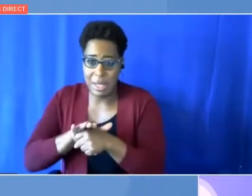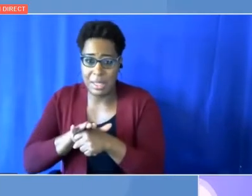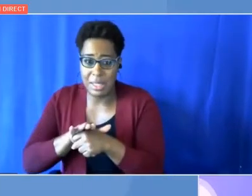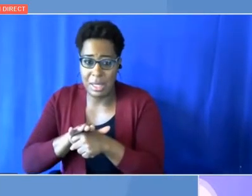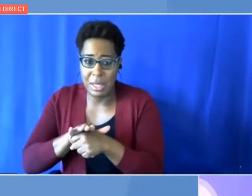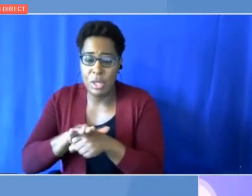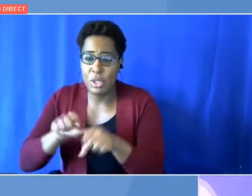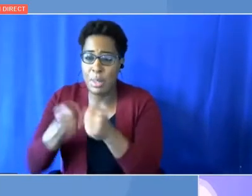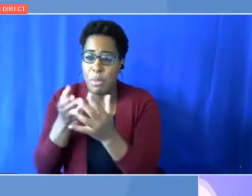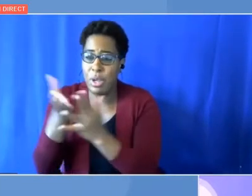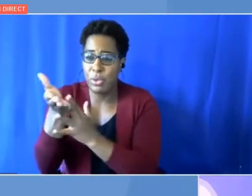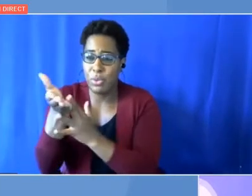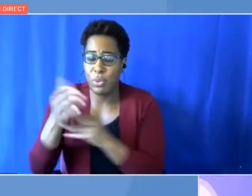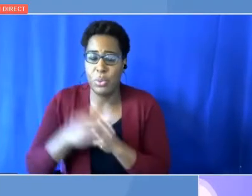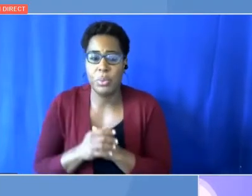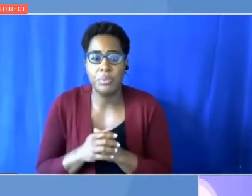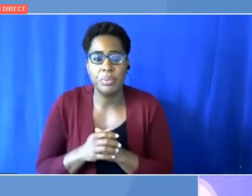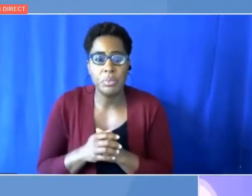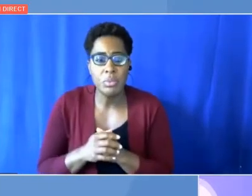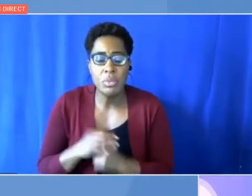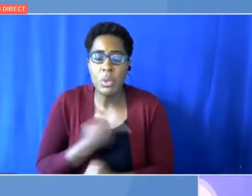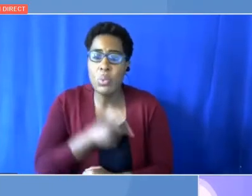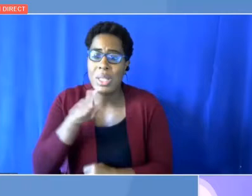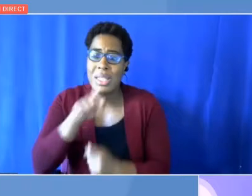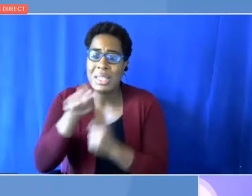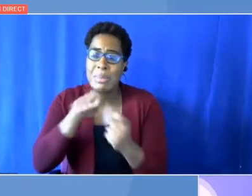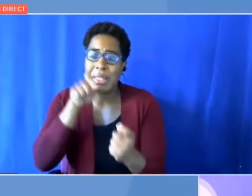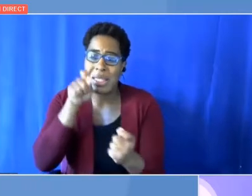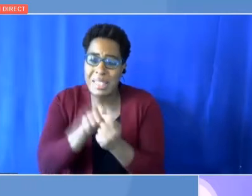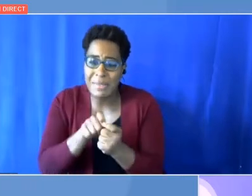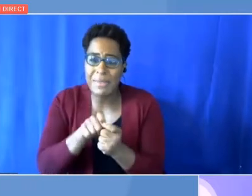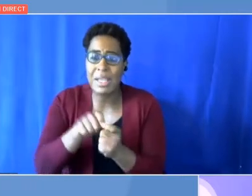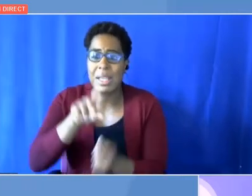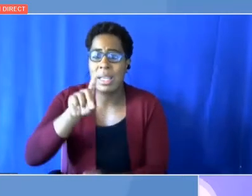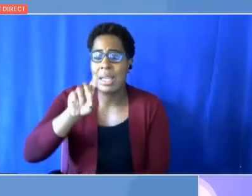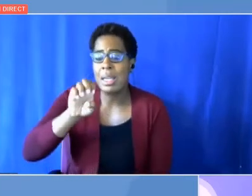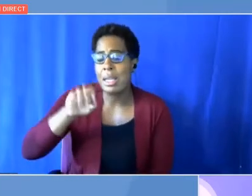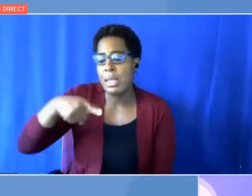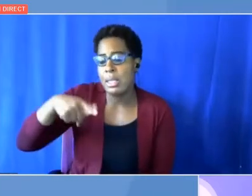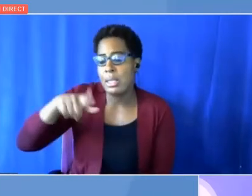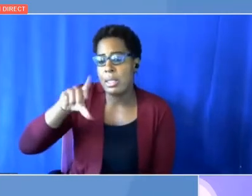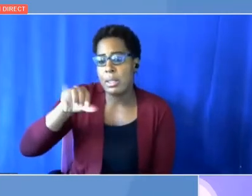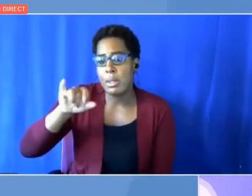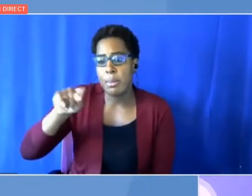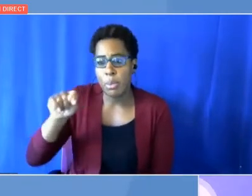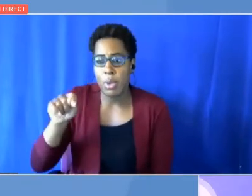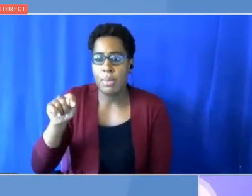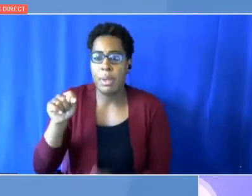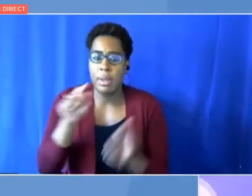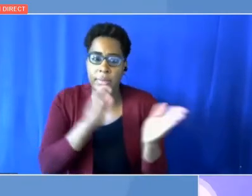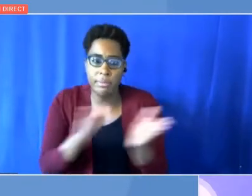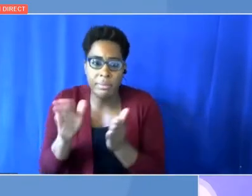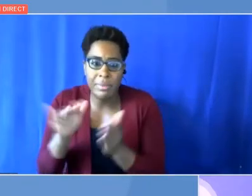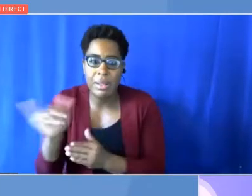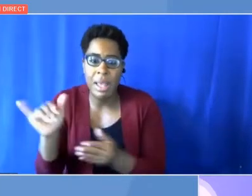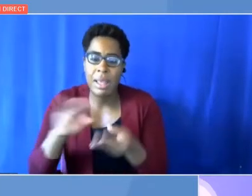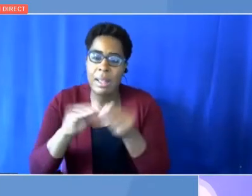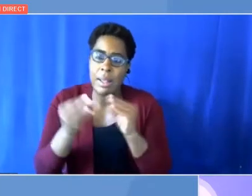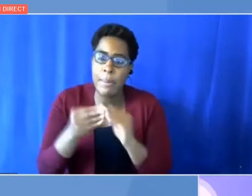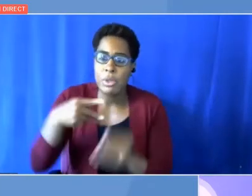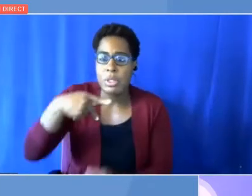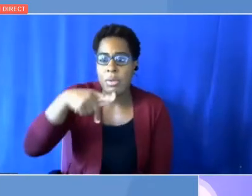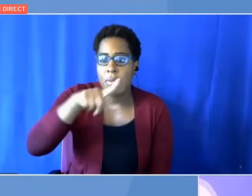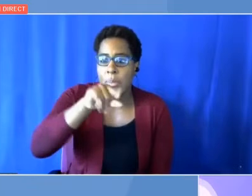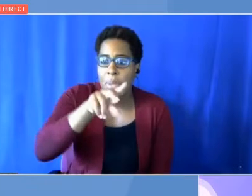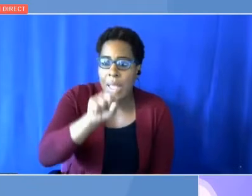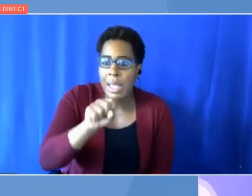specific deployment commitments, so capital and numbers of plants, numbers of gigatons, numbers of tons, whatever the